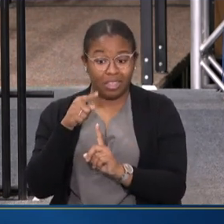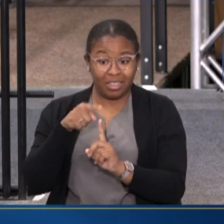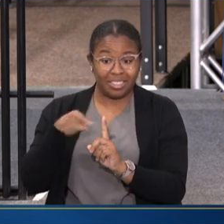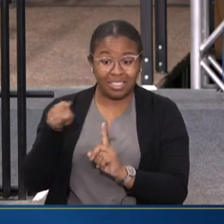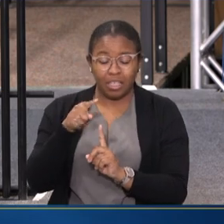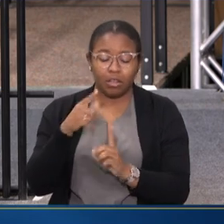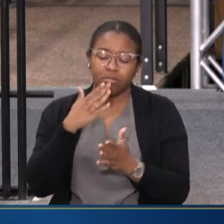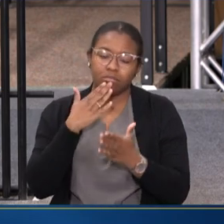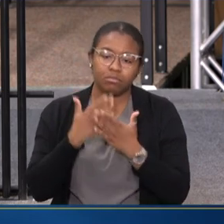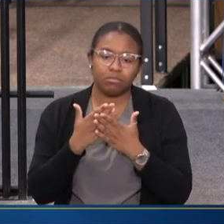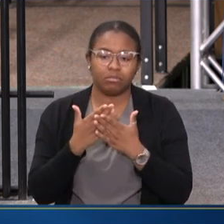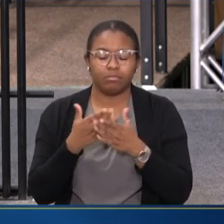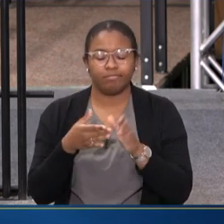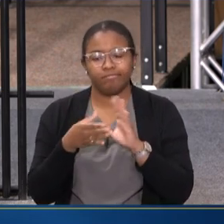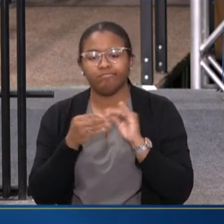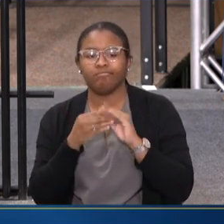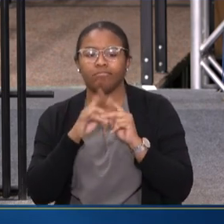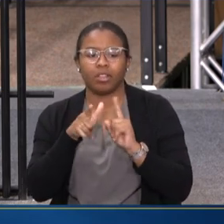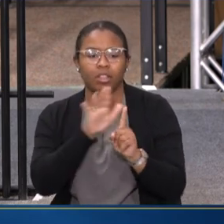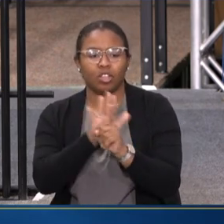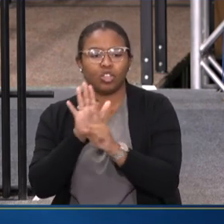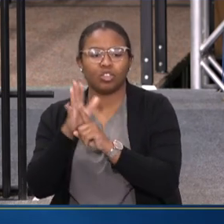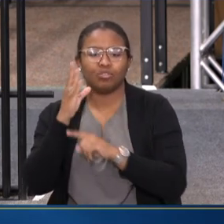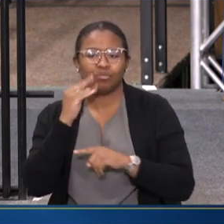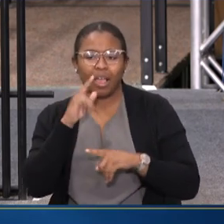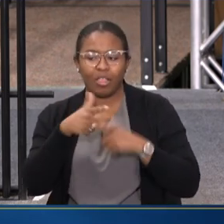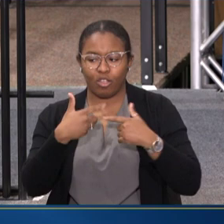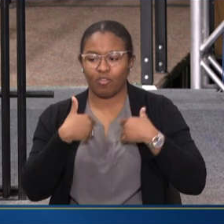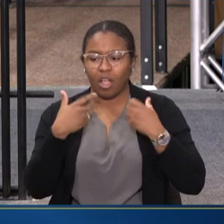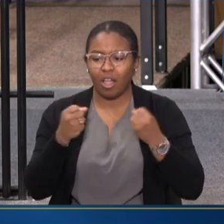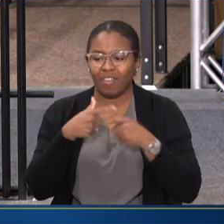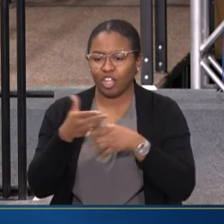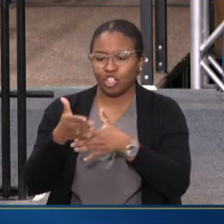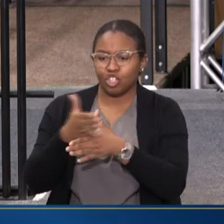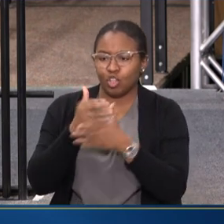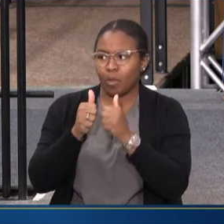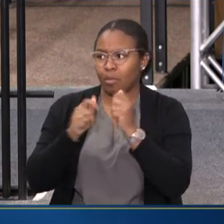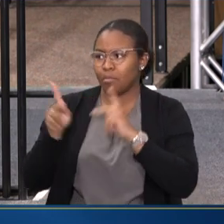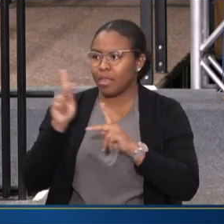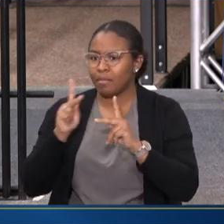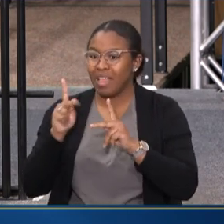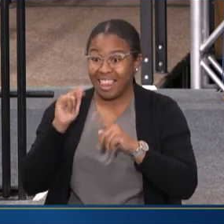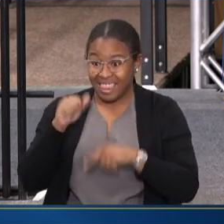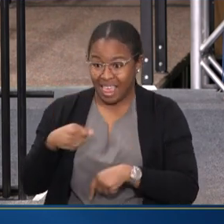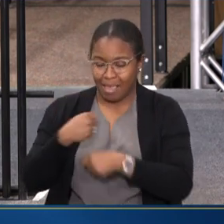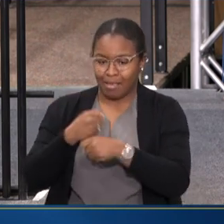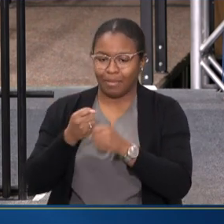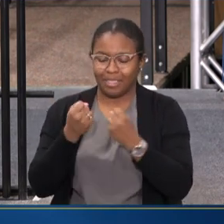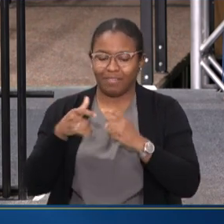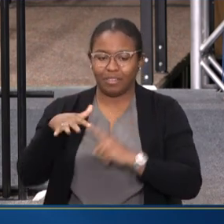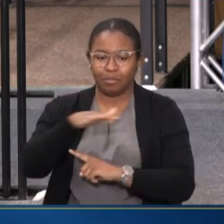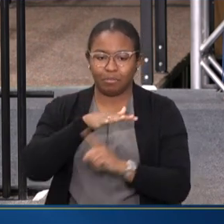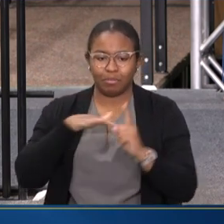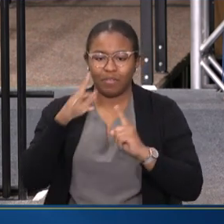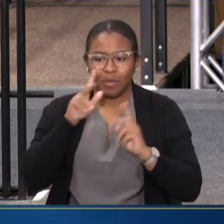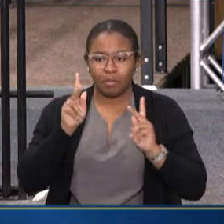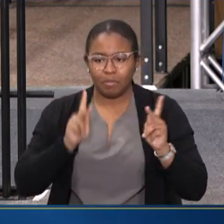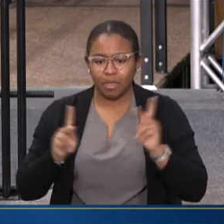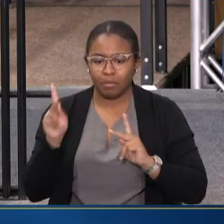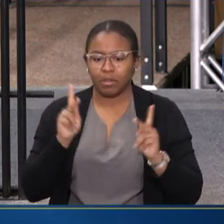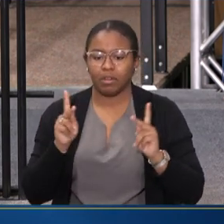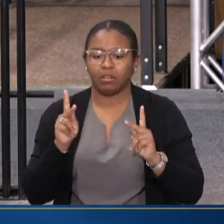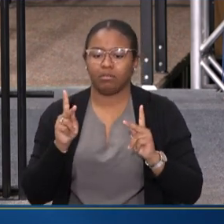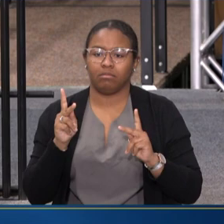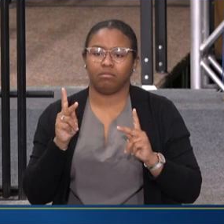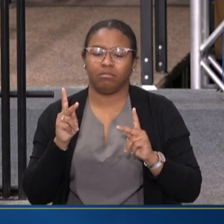GOOD AT TALKING ABOUT THEIR EXPERIENCE AND THEIR RECOVERY AND SHARING THAT WITH OTHERS. I THINK THAT CREATES A SAFE SPACE FOR PEOPLE TO BE ABLE TO